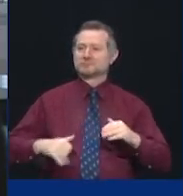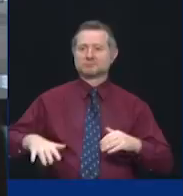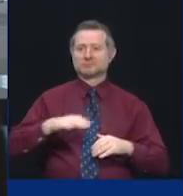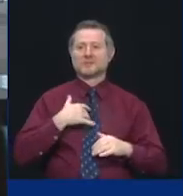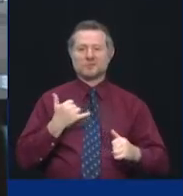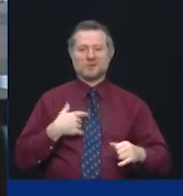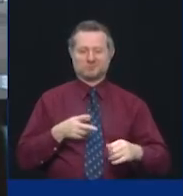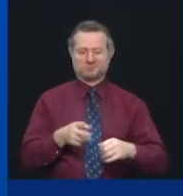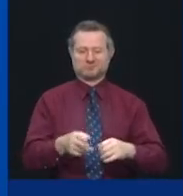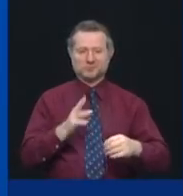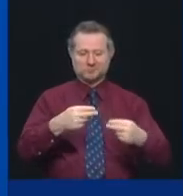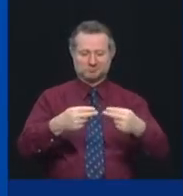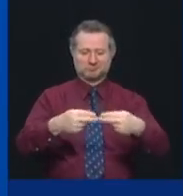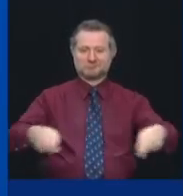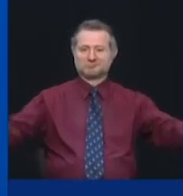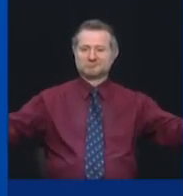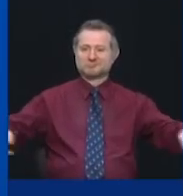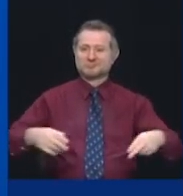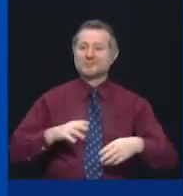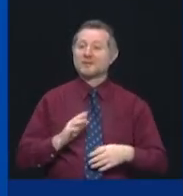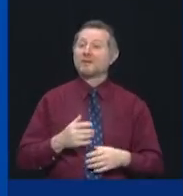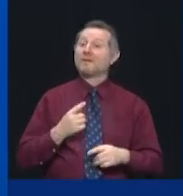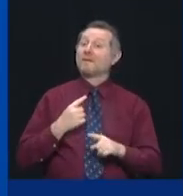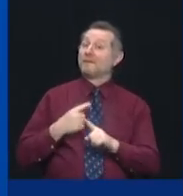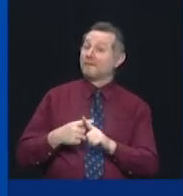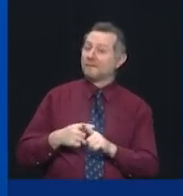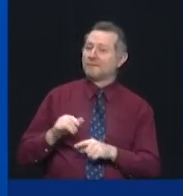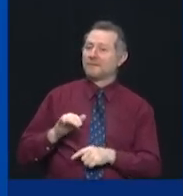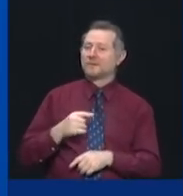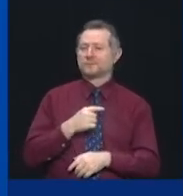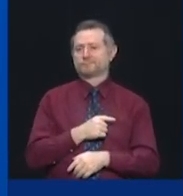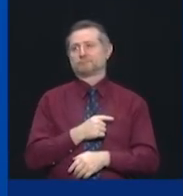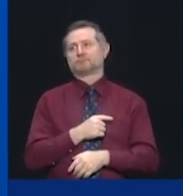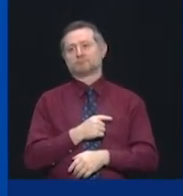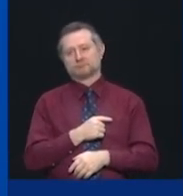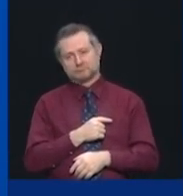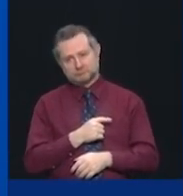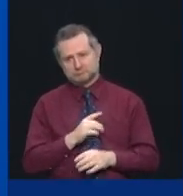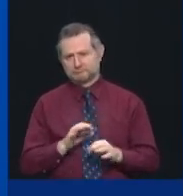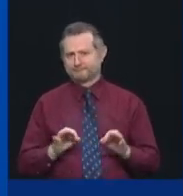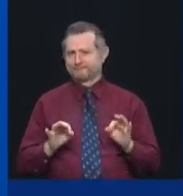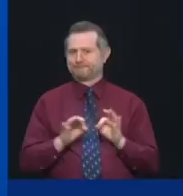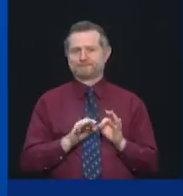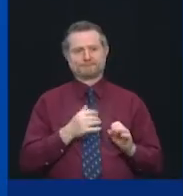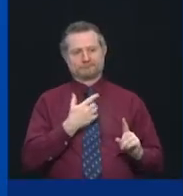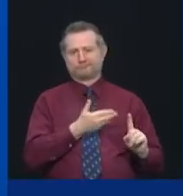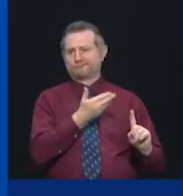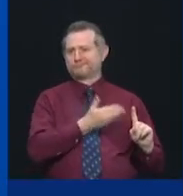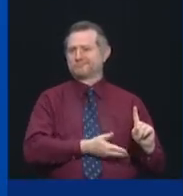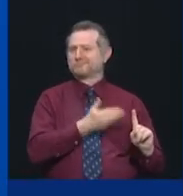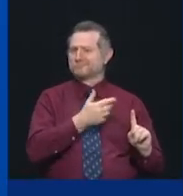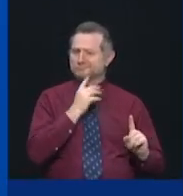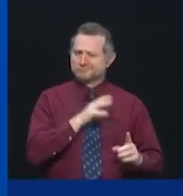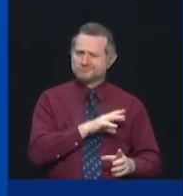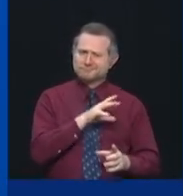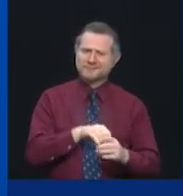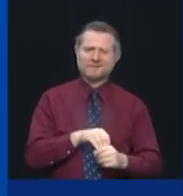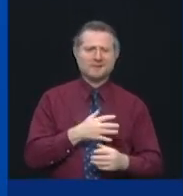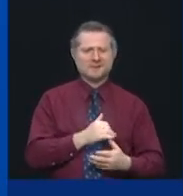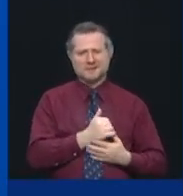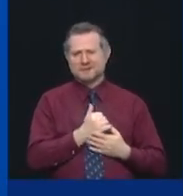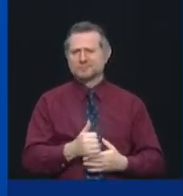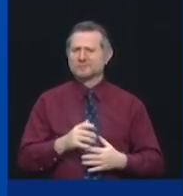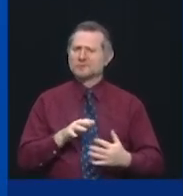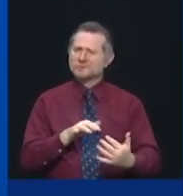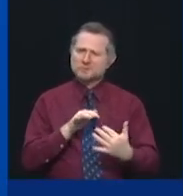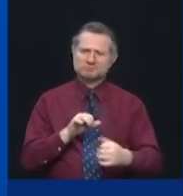being key personally and institutionally in everything we did to battle COVID. Let's give Alan and